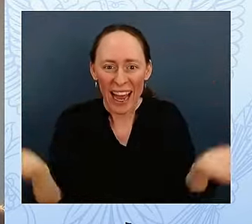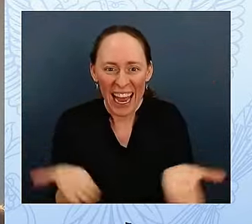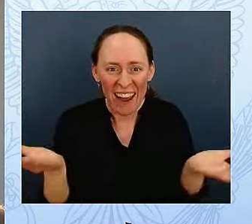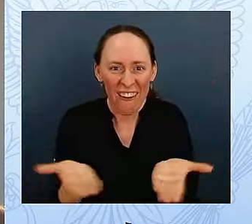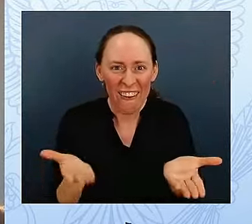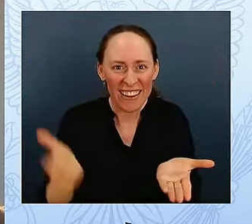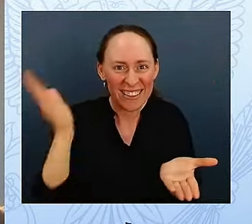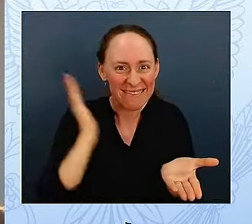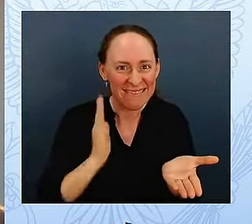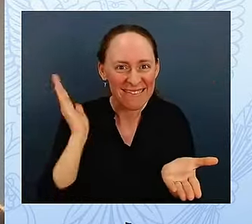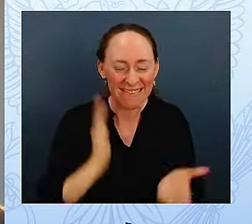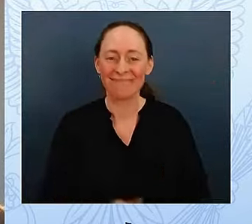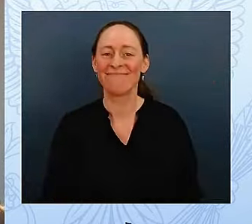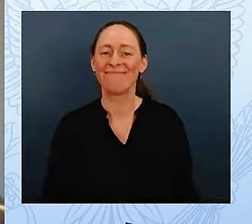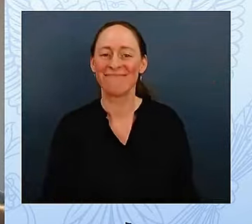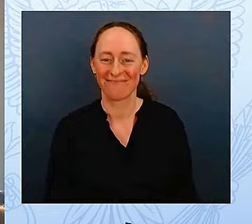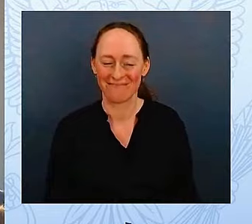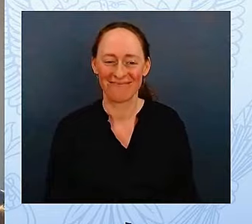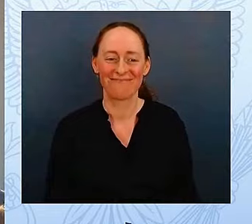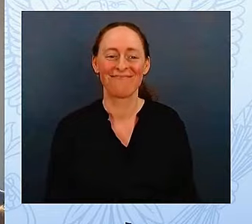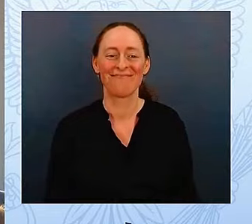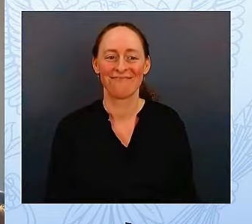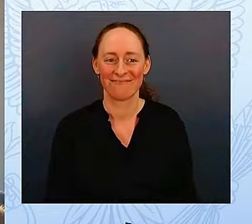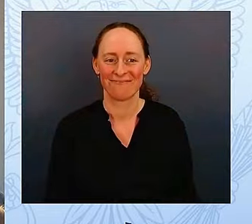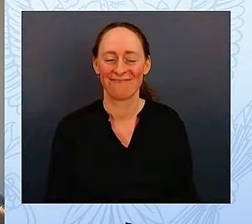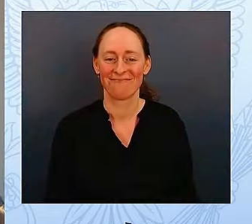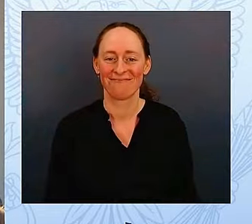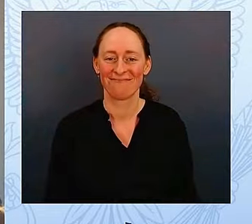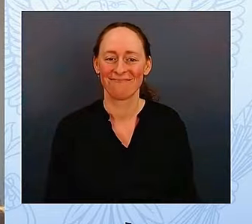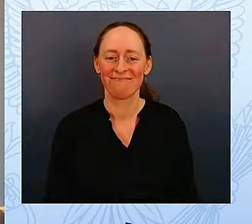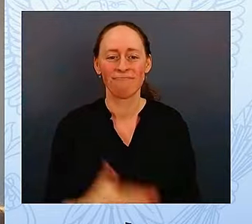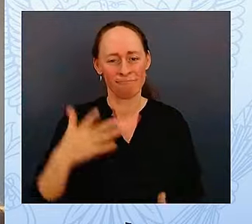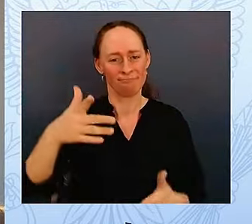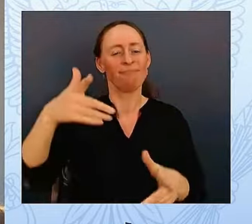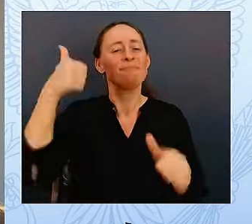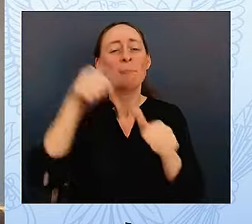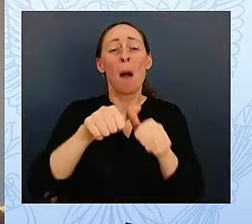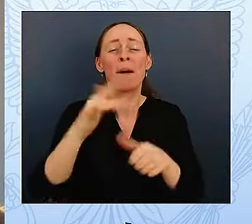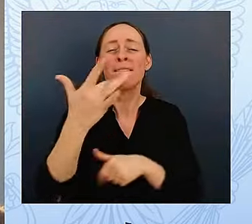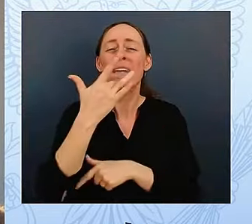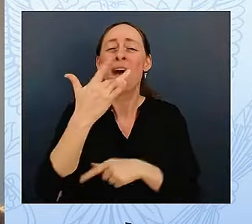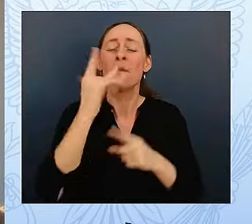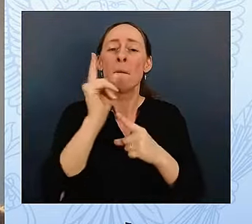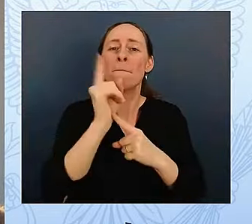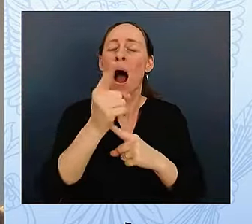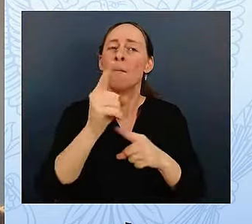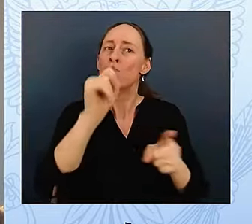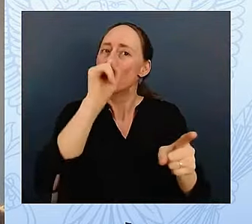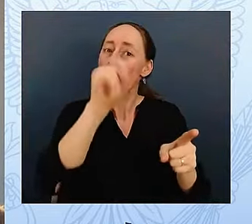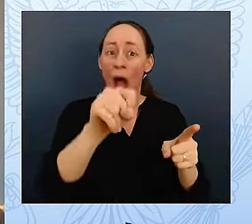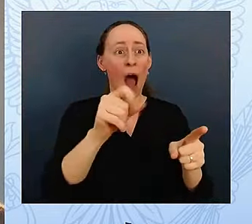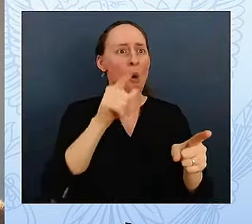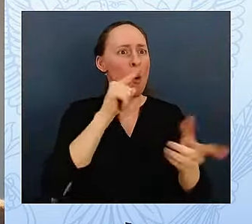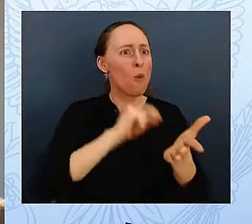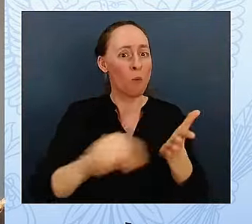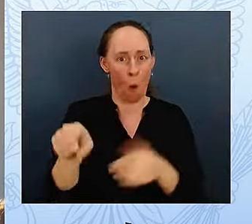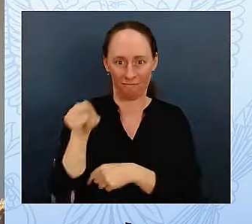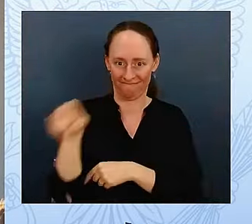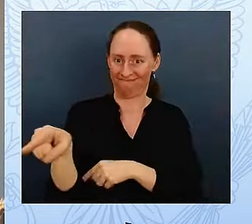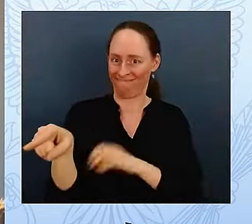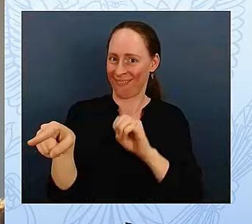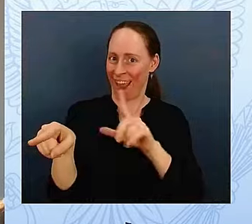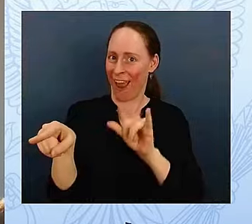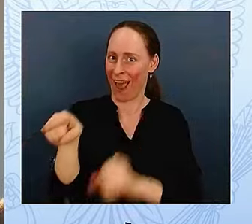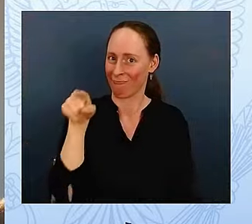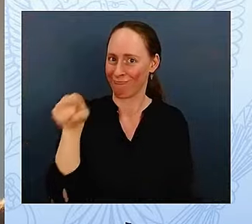If you have a favorite moment from the show, chances are Eli had something to do with it. They, along with political professionals like Marlon